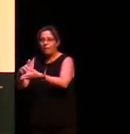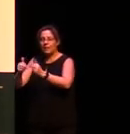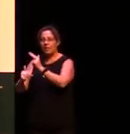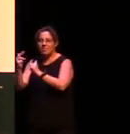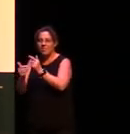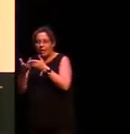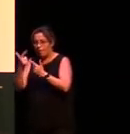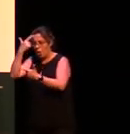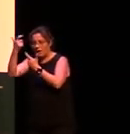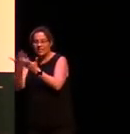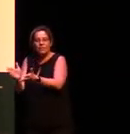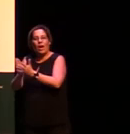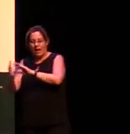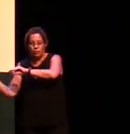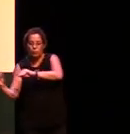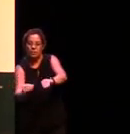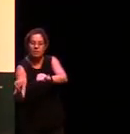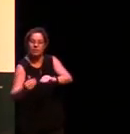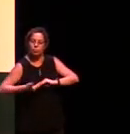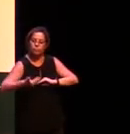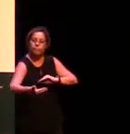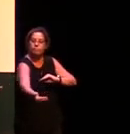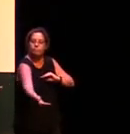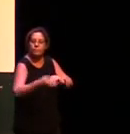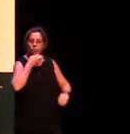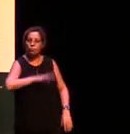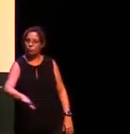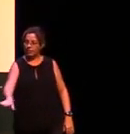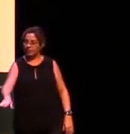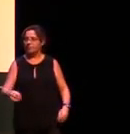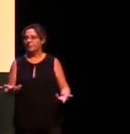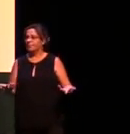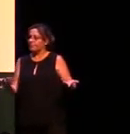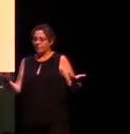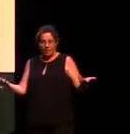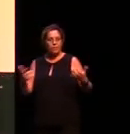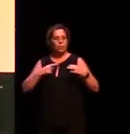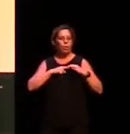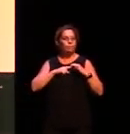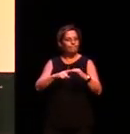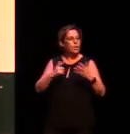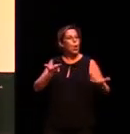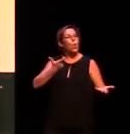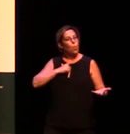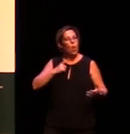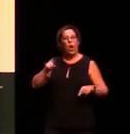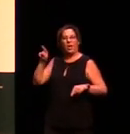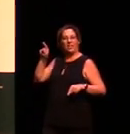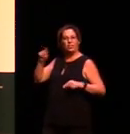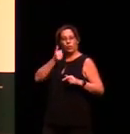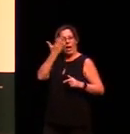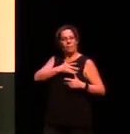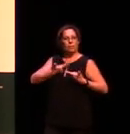now why do these languages matter well the first most persuasive reason why these languages matter